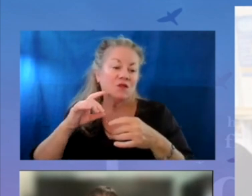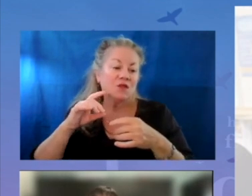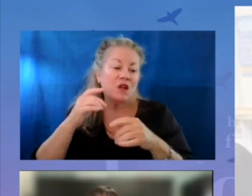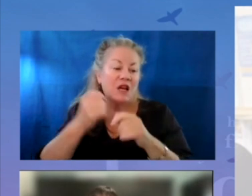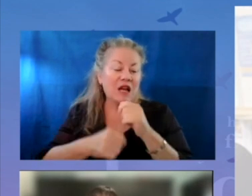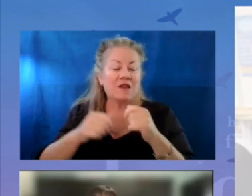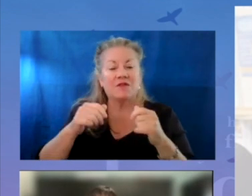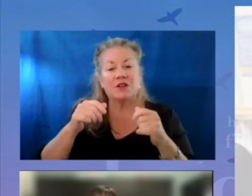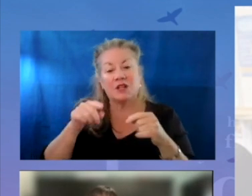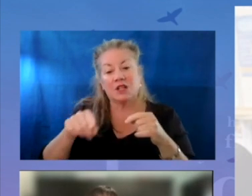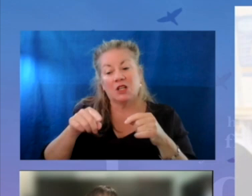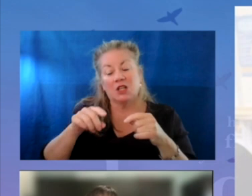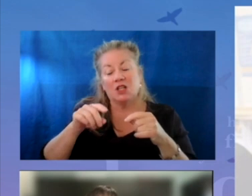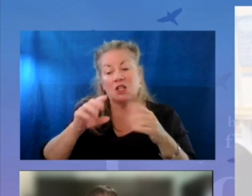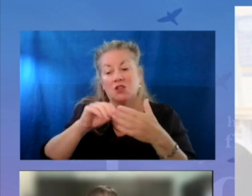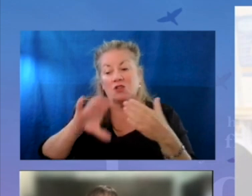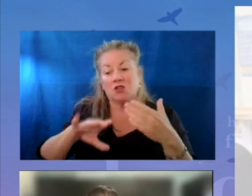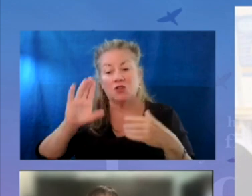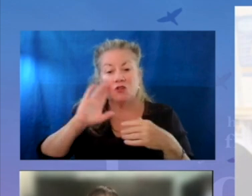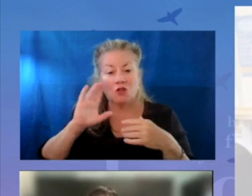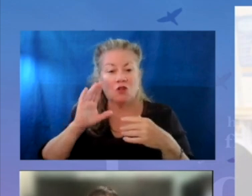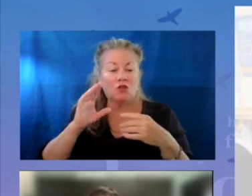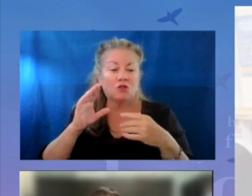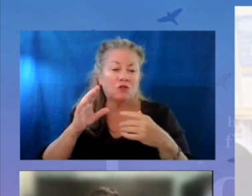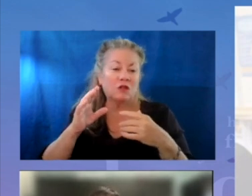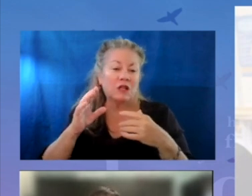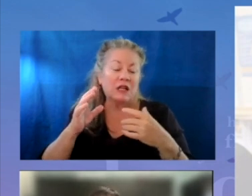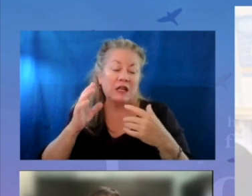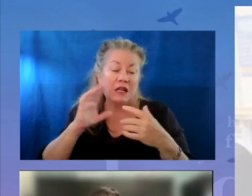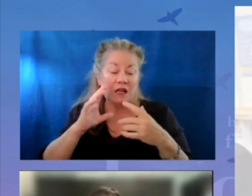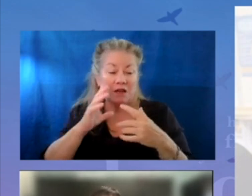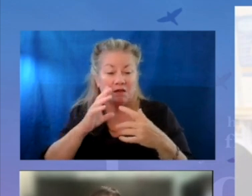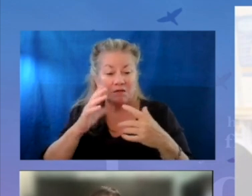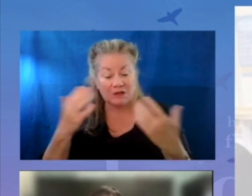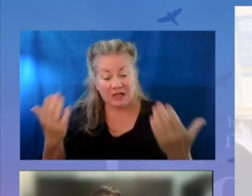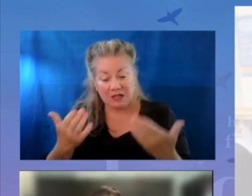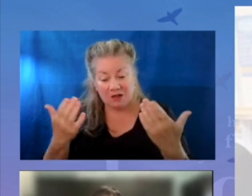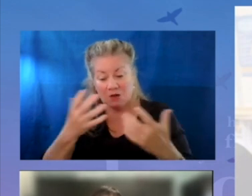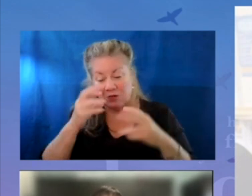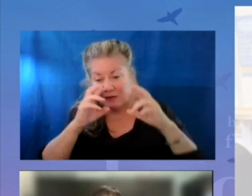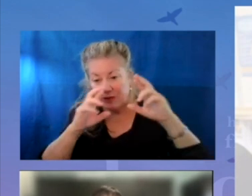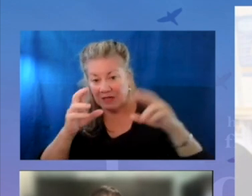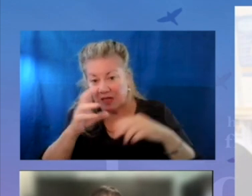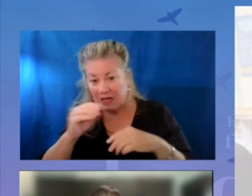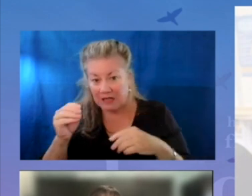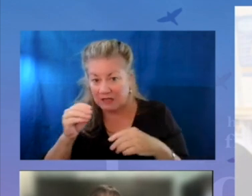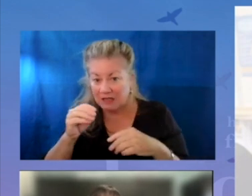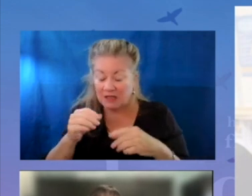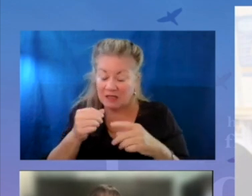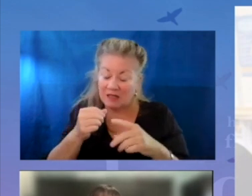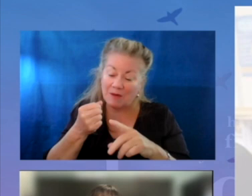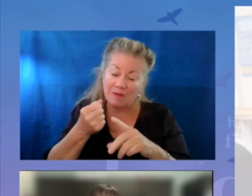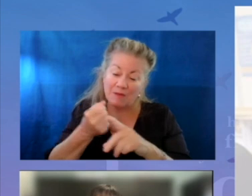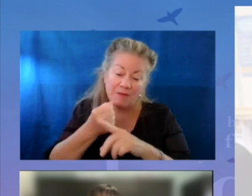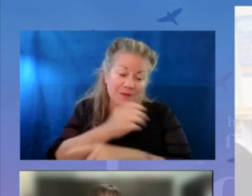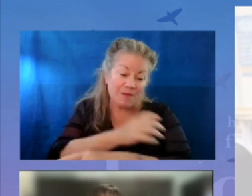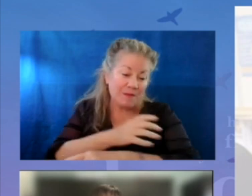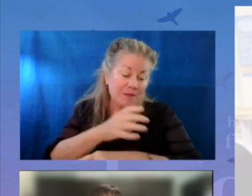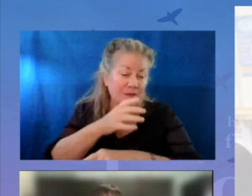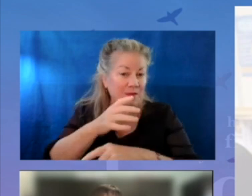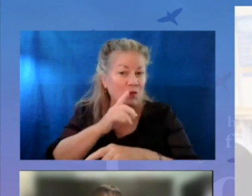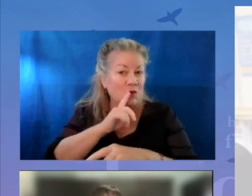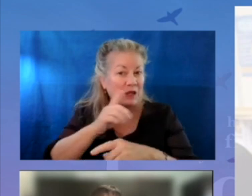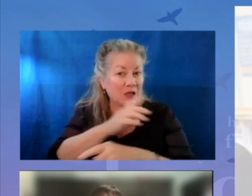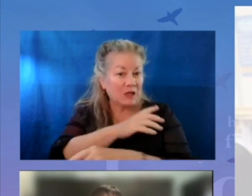known, cared for, respected, and supported. And for schools and for us at the district level, it's underlying the power and impact of parent